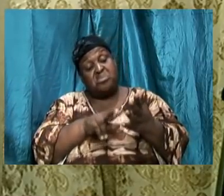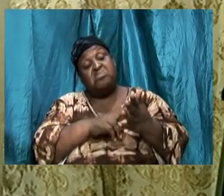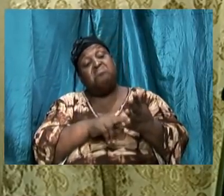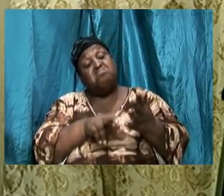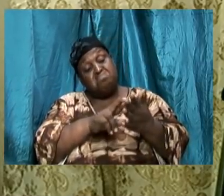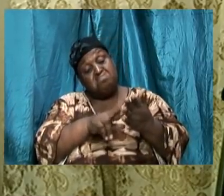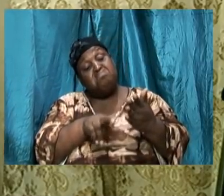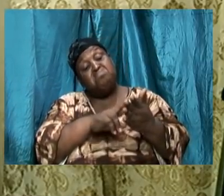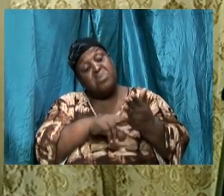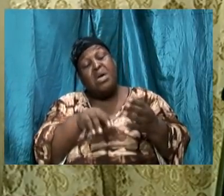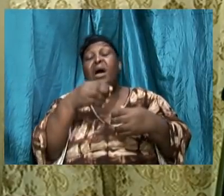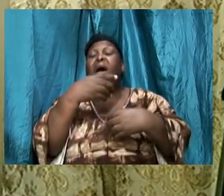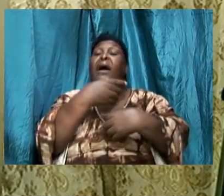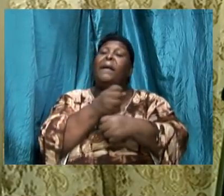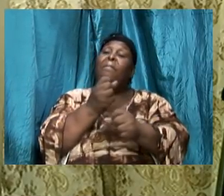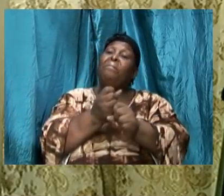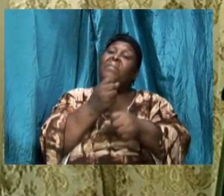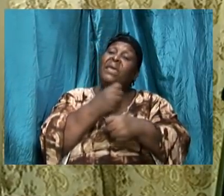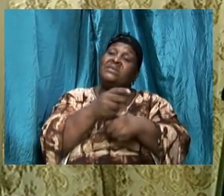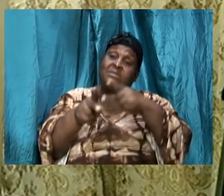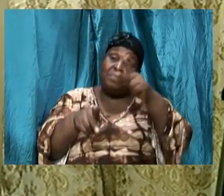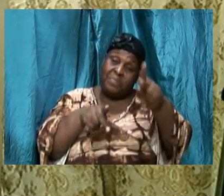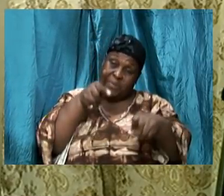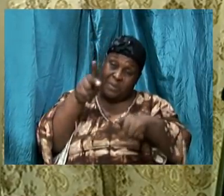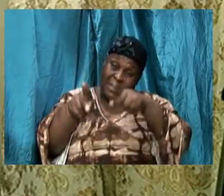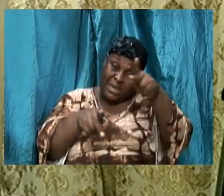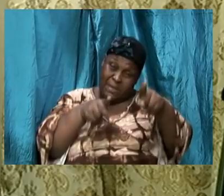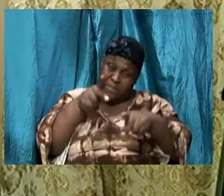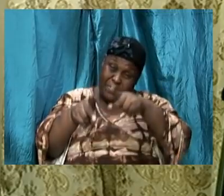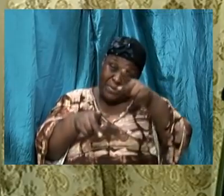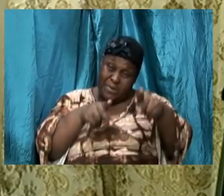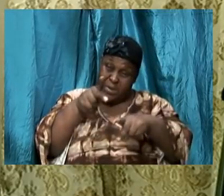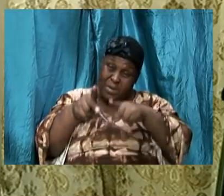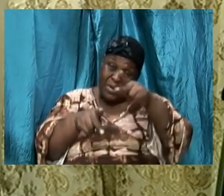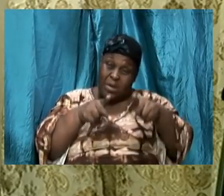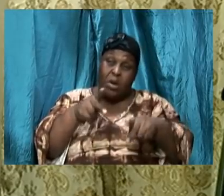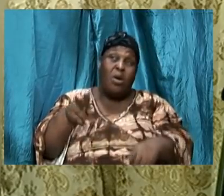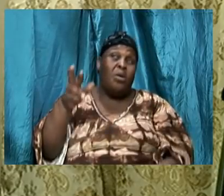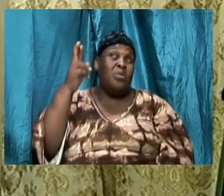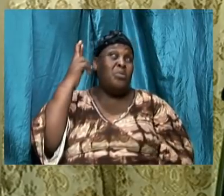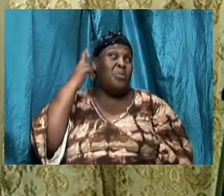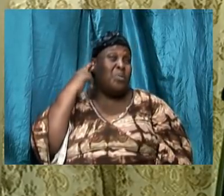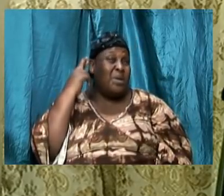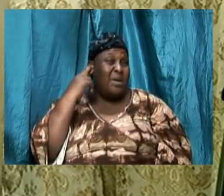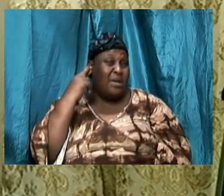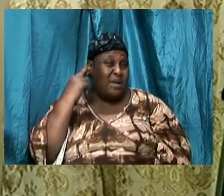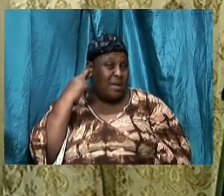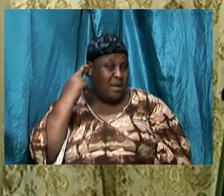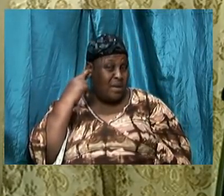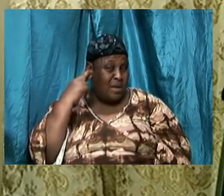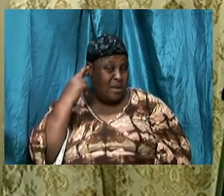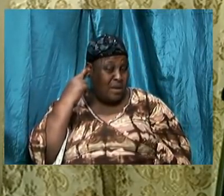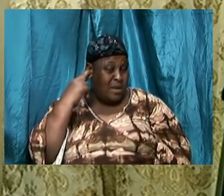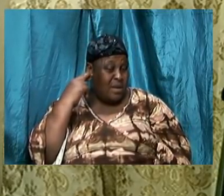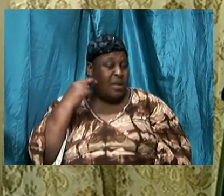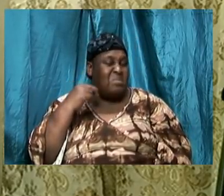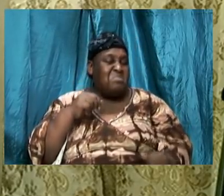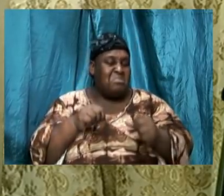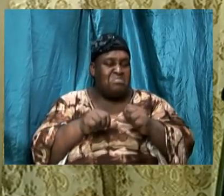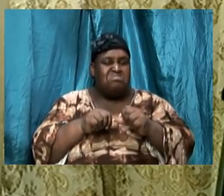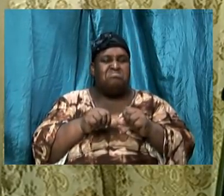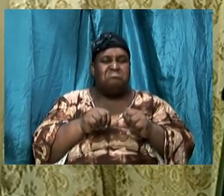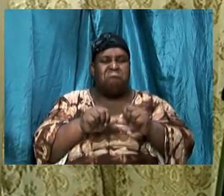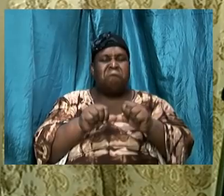things that we allow folks or the radio or whatever it is to constantly